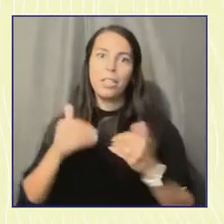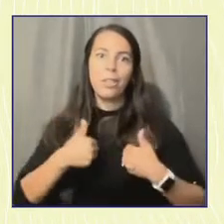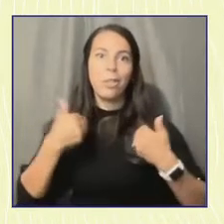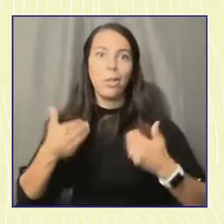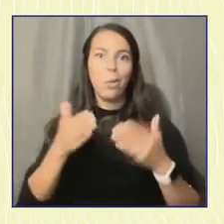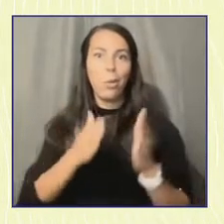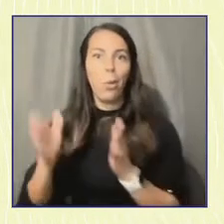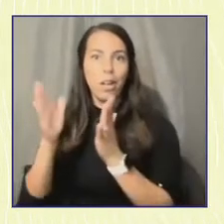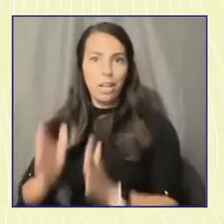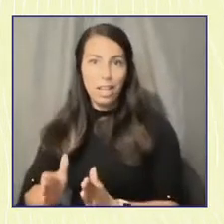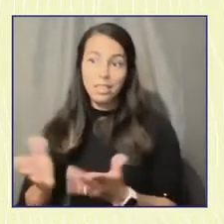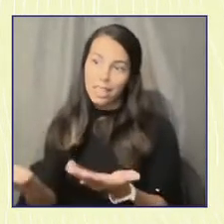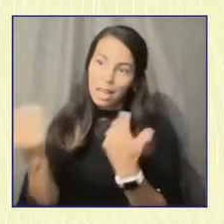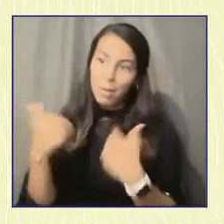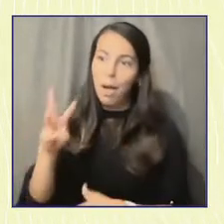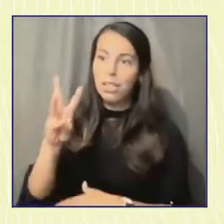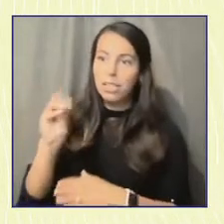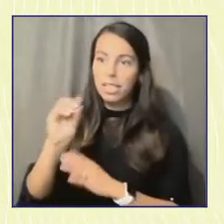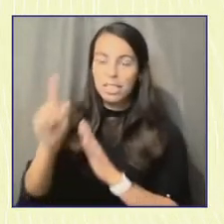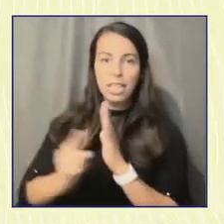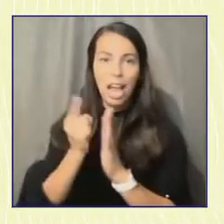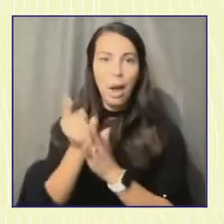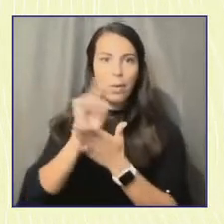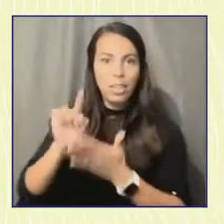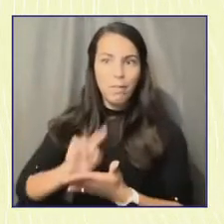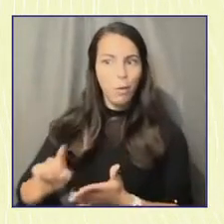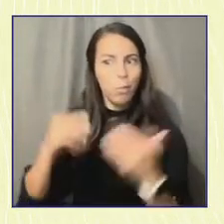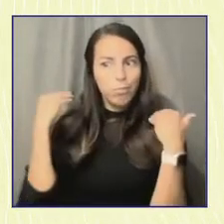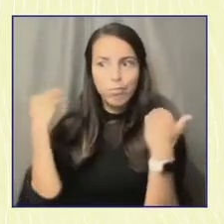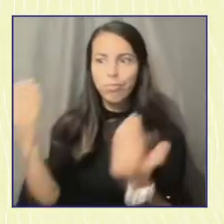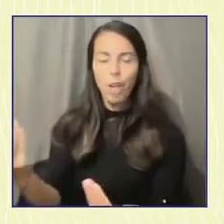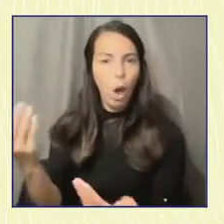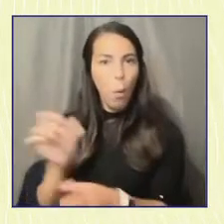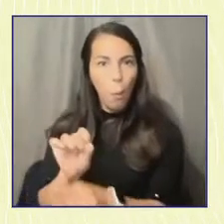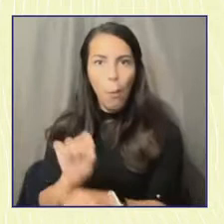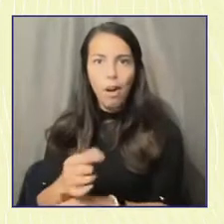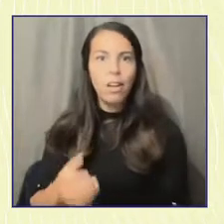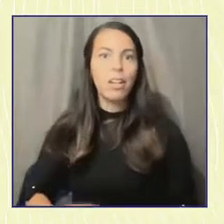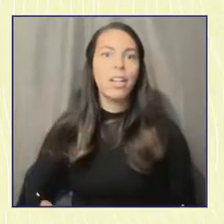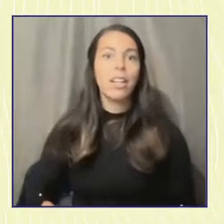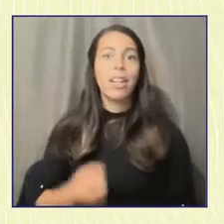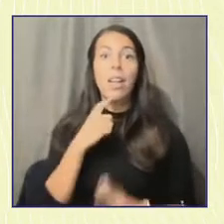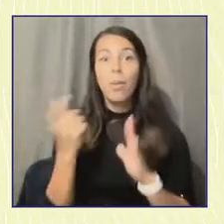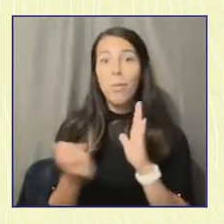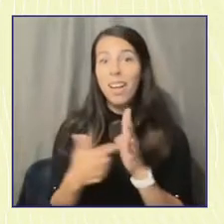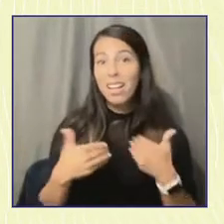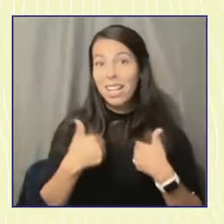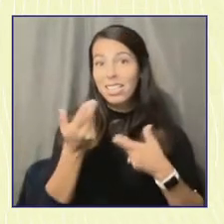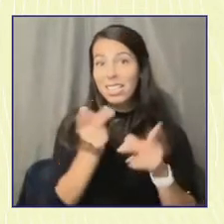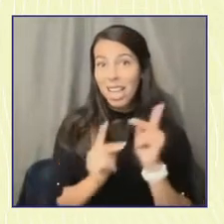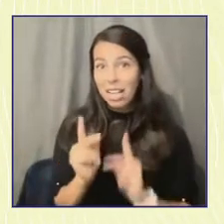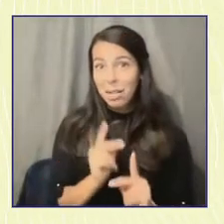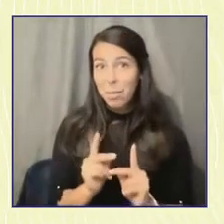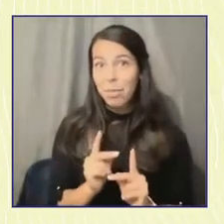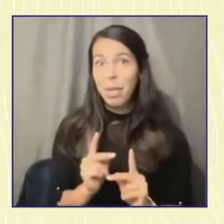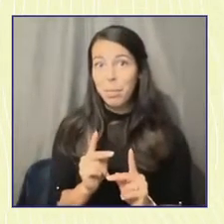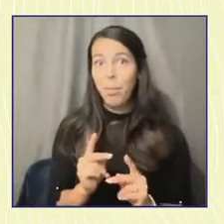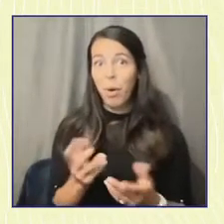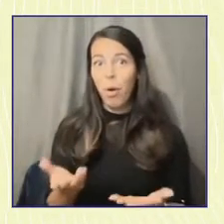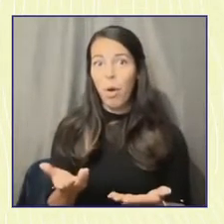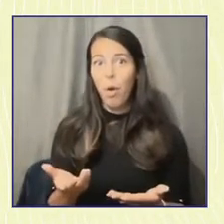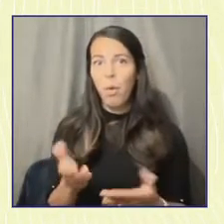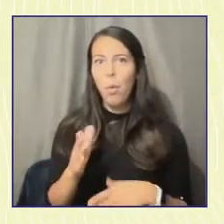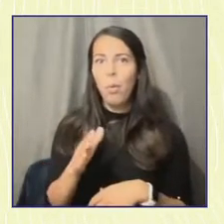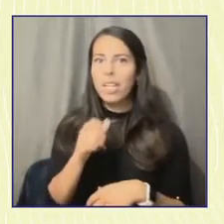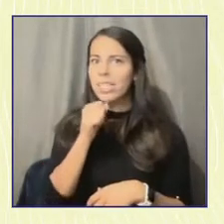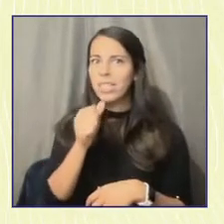60 hours a week, like go. And I think it's just recognizing that young people are young people. We call them that we don't call them adults